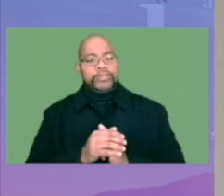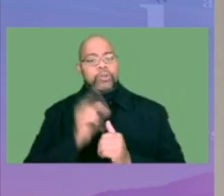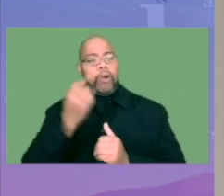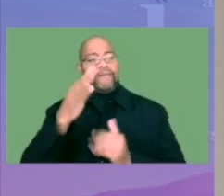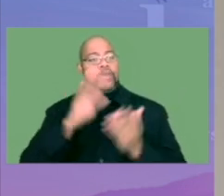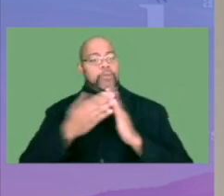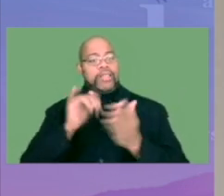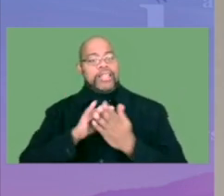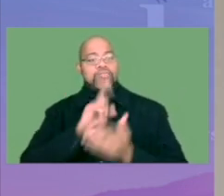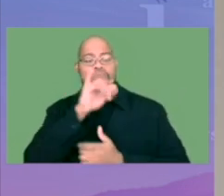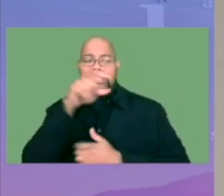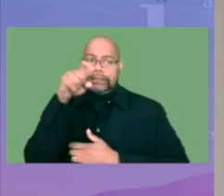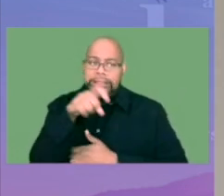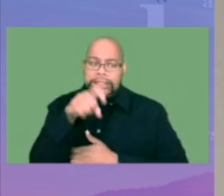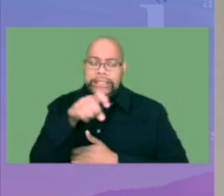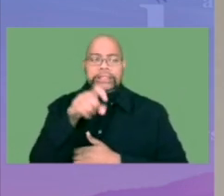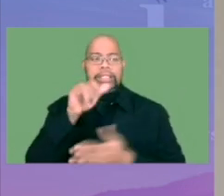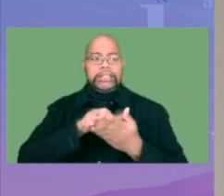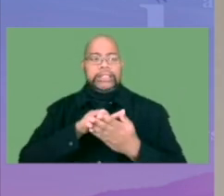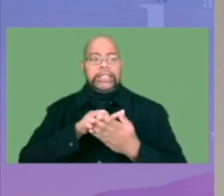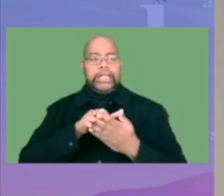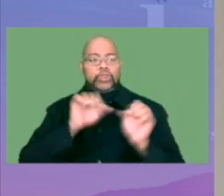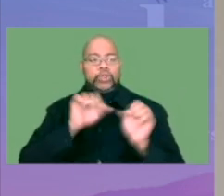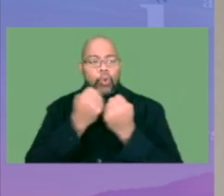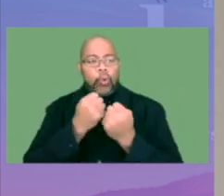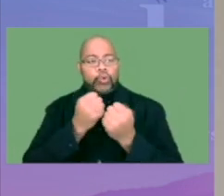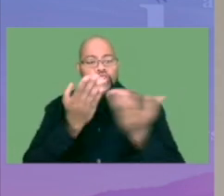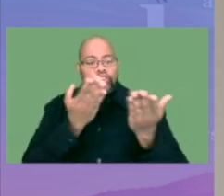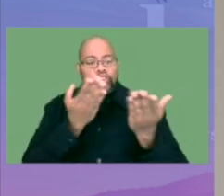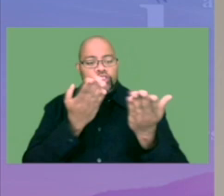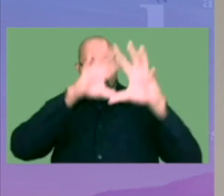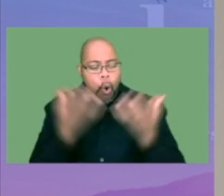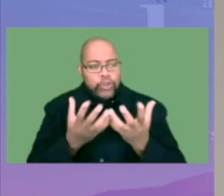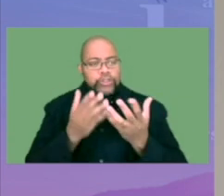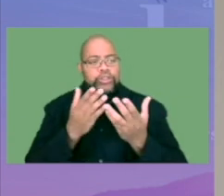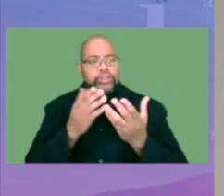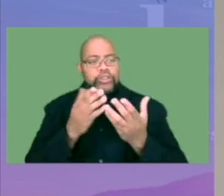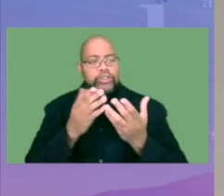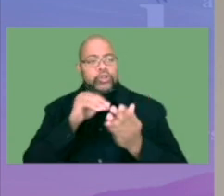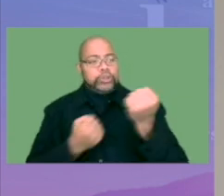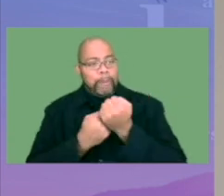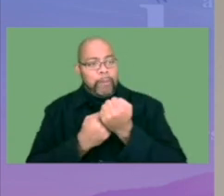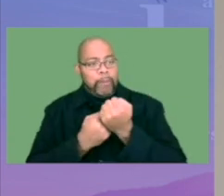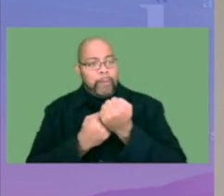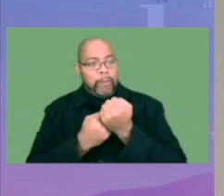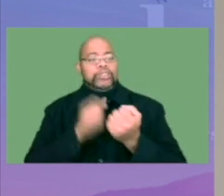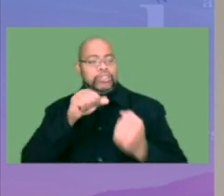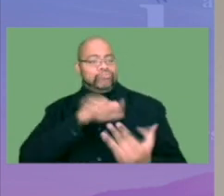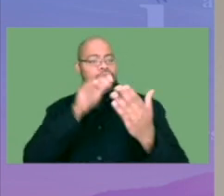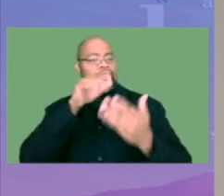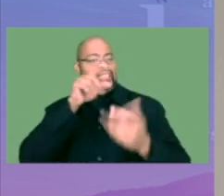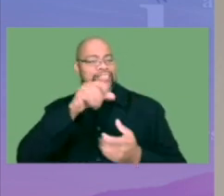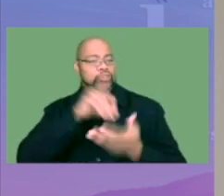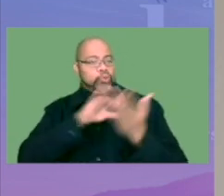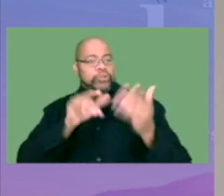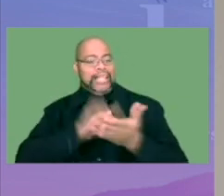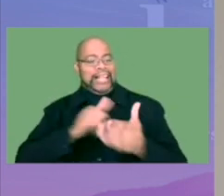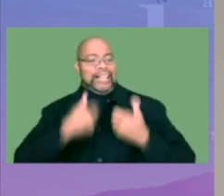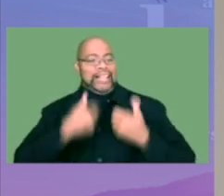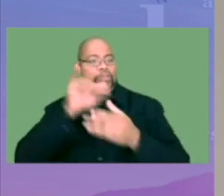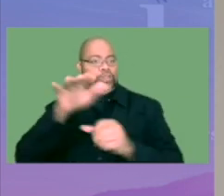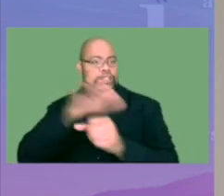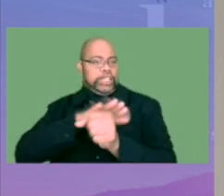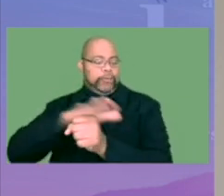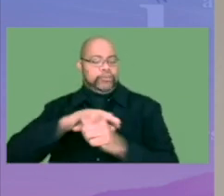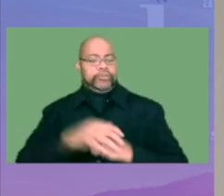serve that community. That's one of the communities that really needs this kind of social services, holistic student support approach in order to address the needs of